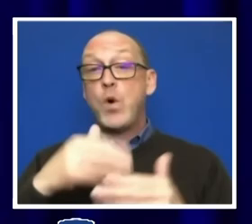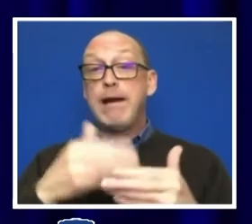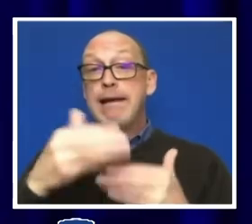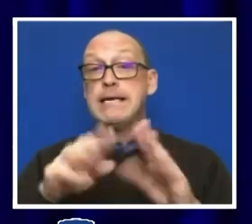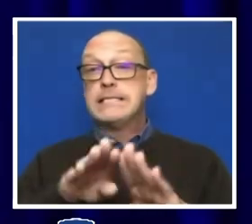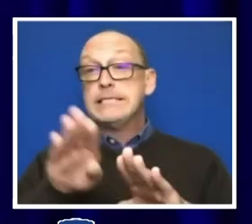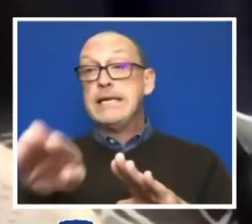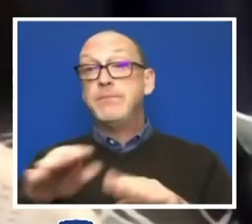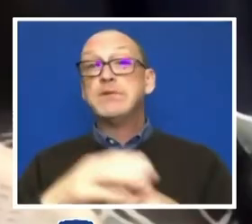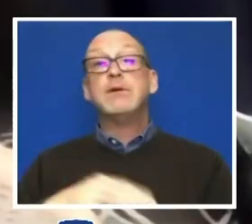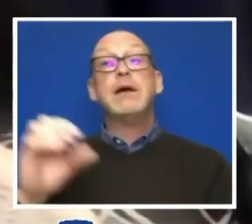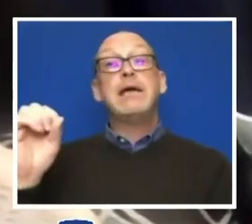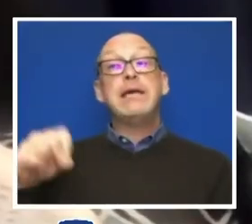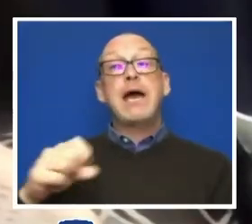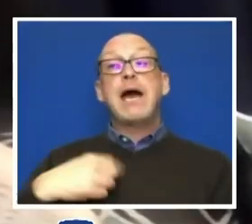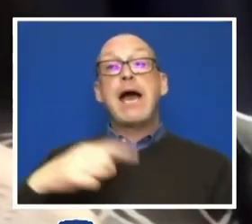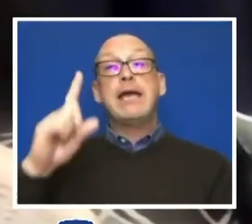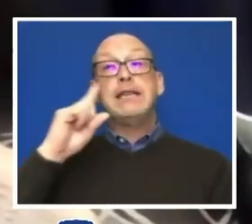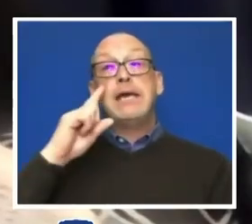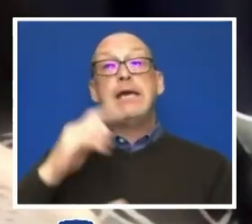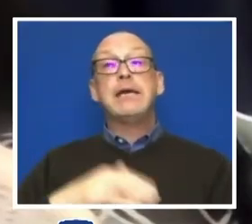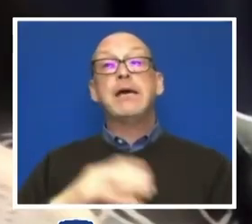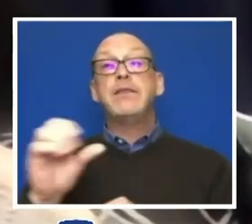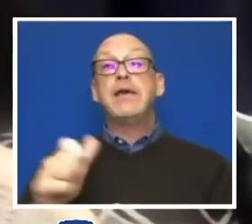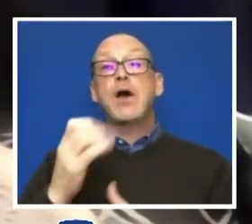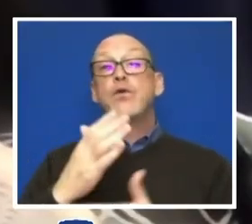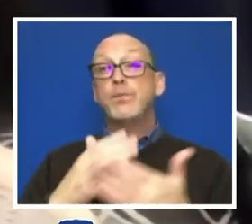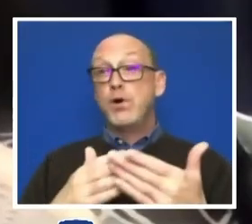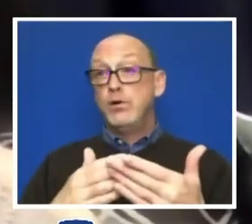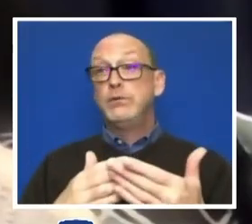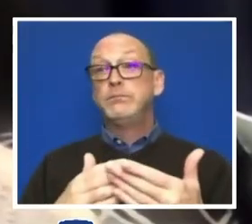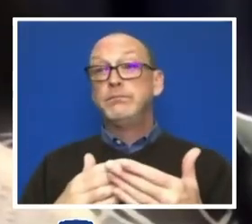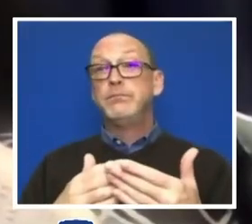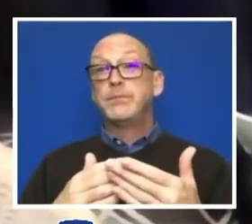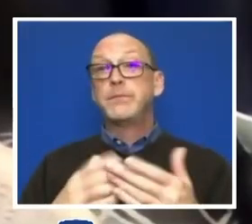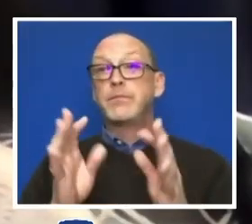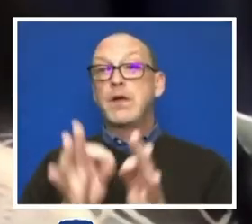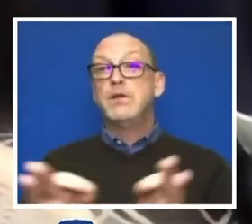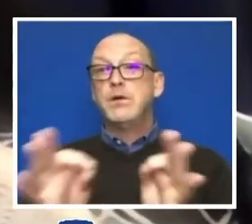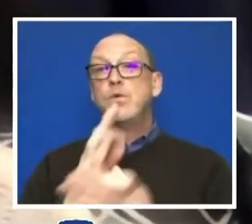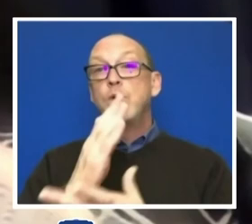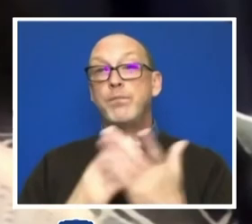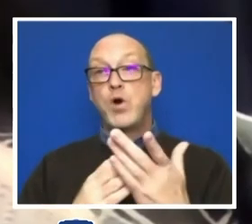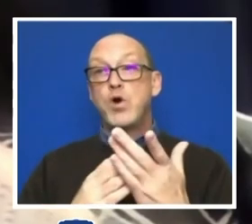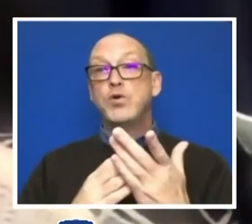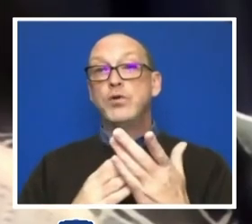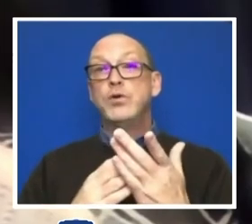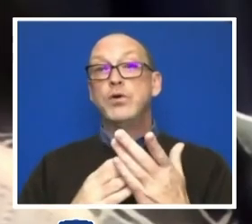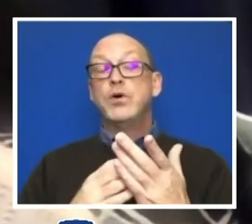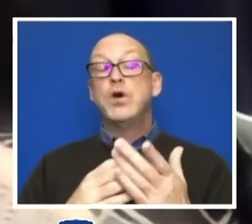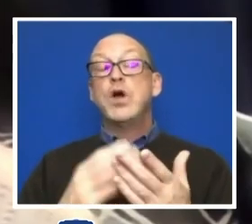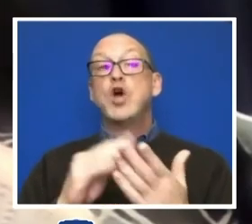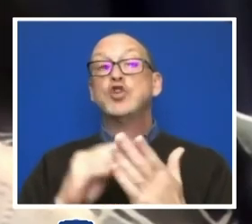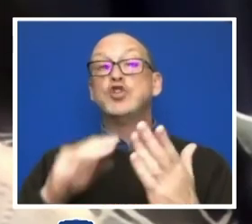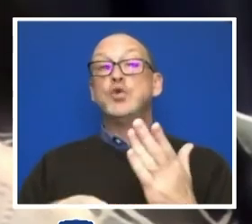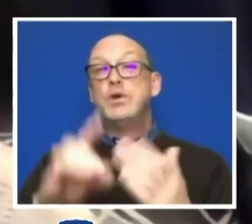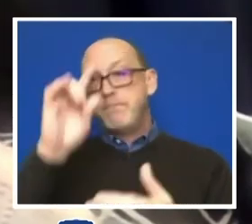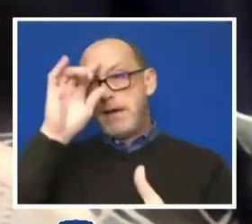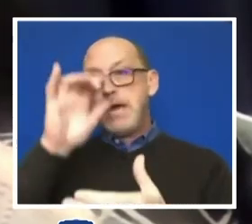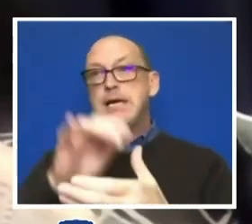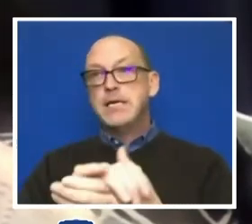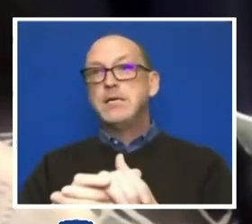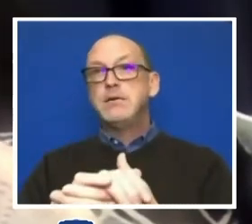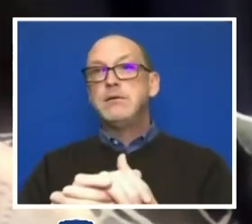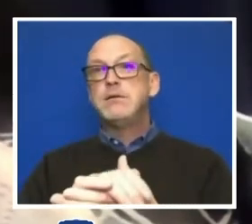Yeah, I think the other piece is the crucial part of creating student buy-in. So as these